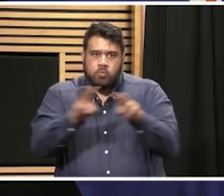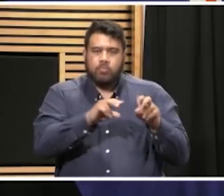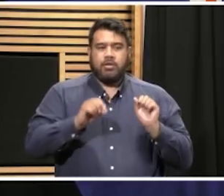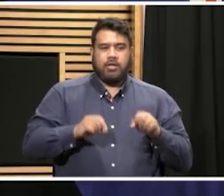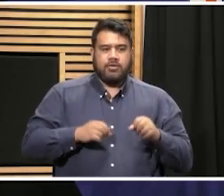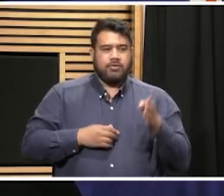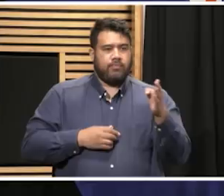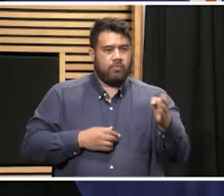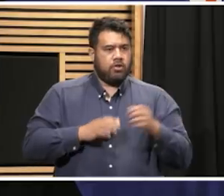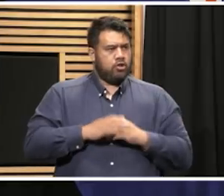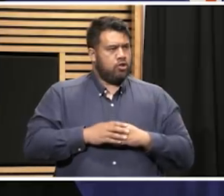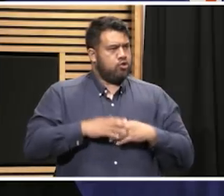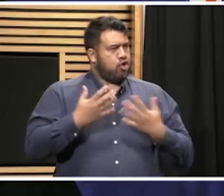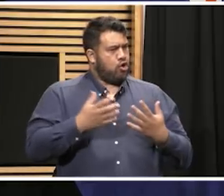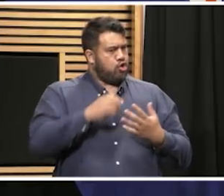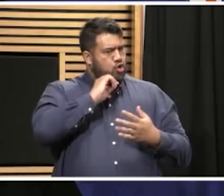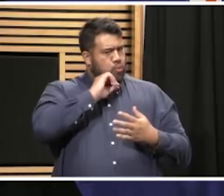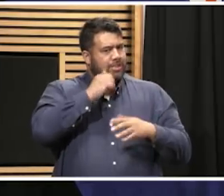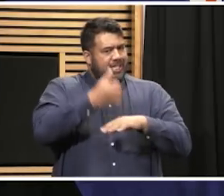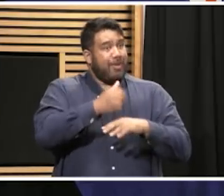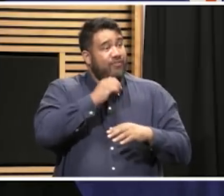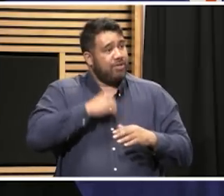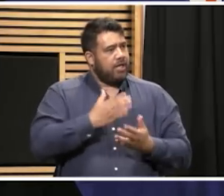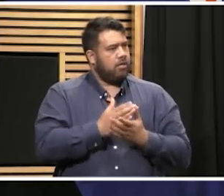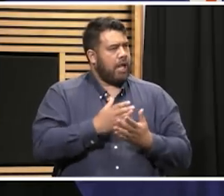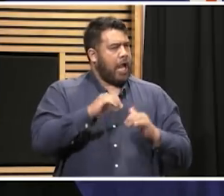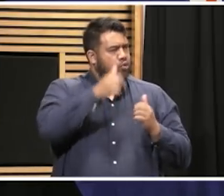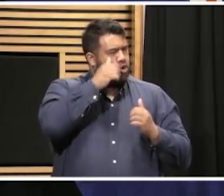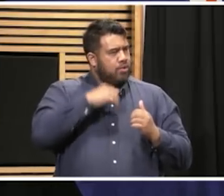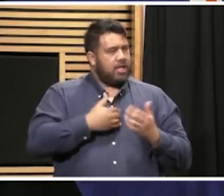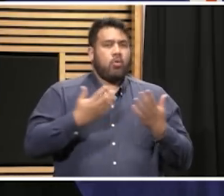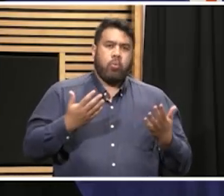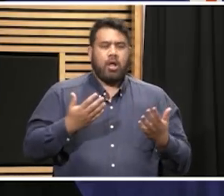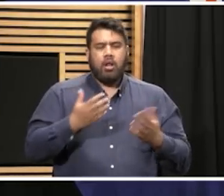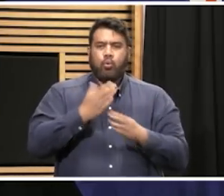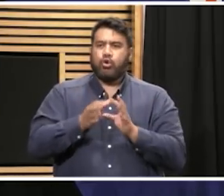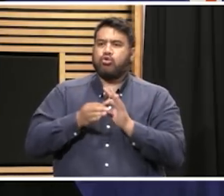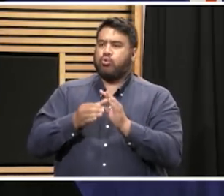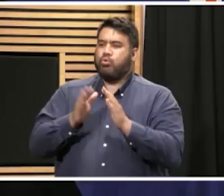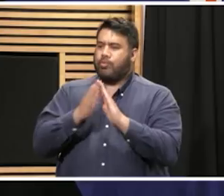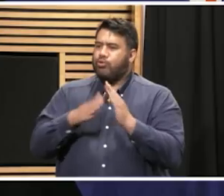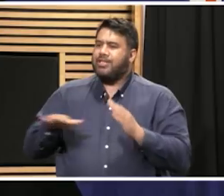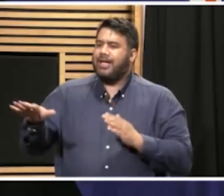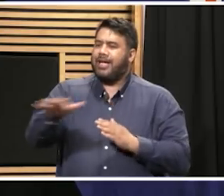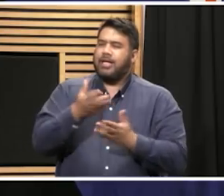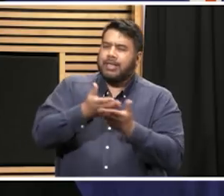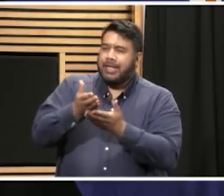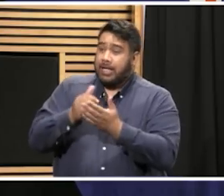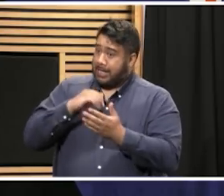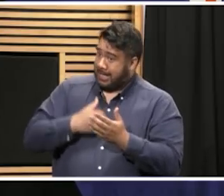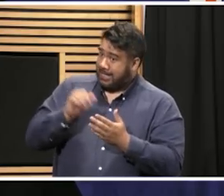you start to see them up? I think there's... So we're working with a lot of local communities, as you would have seen through your media.